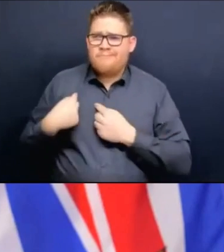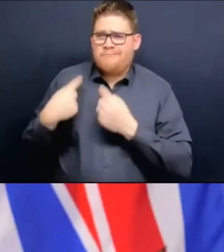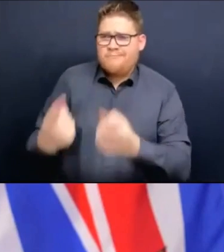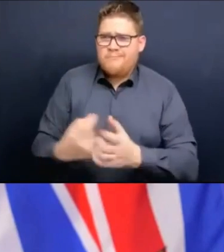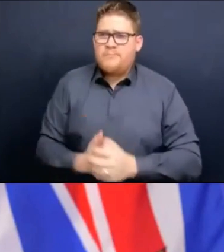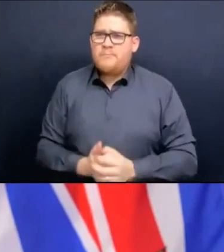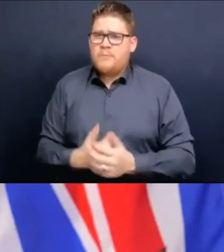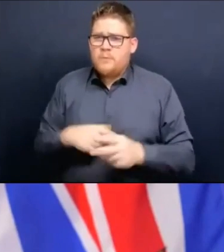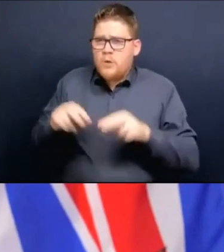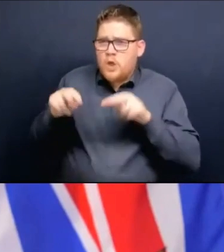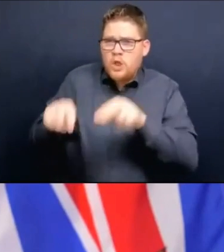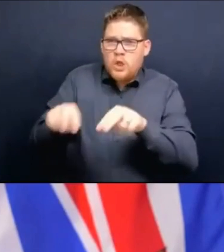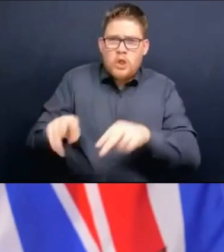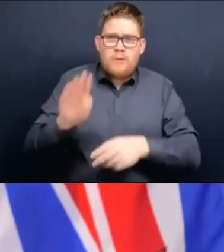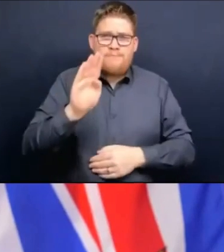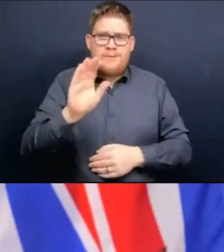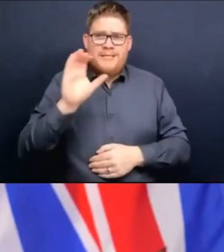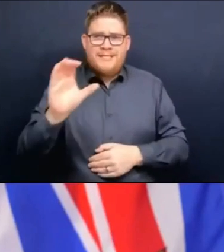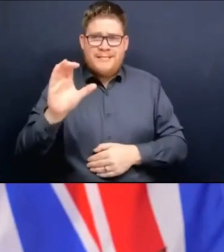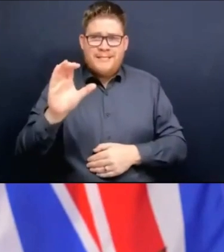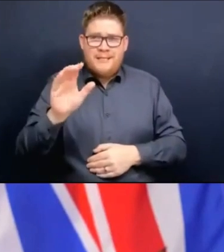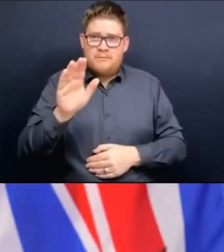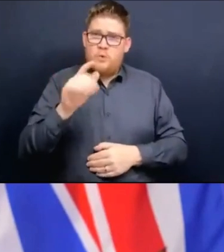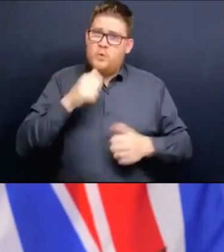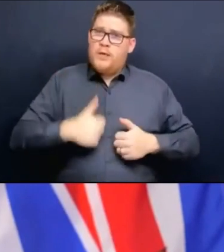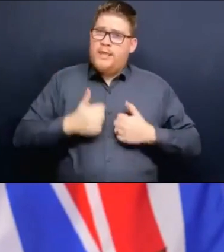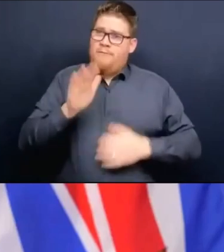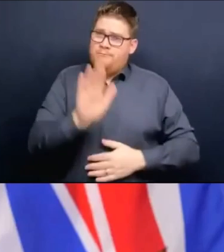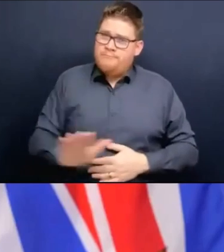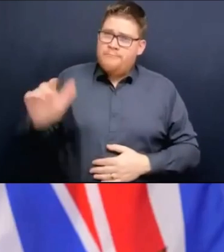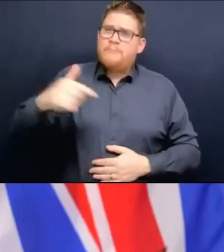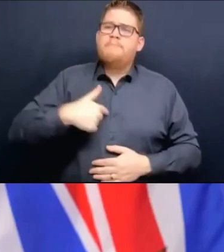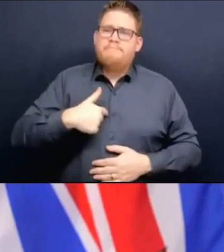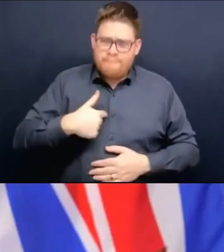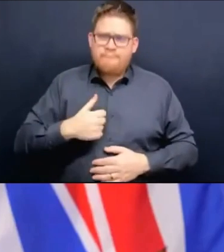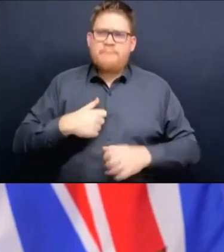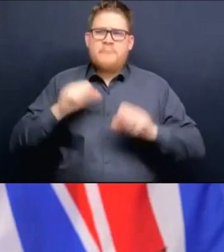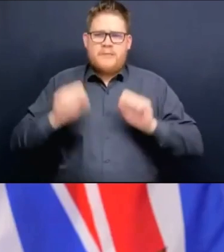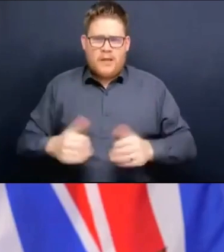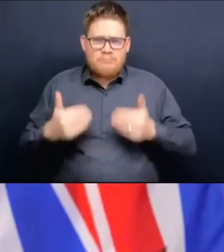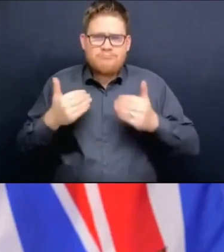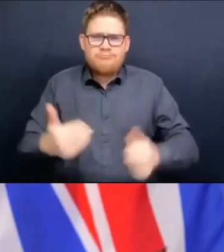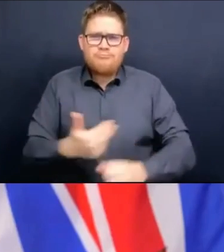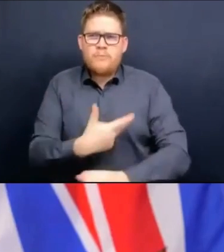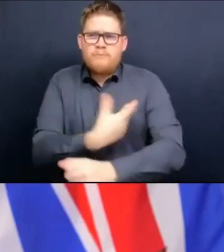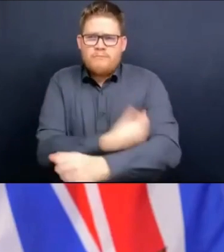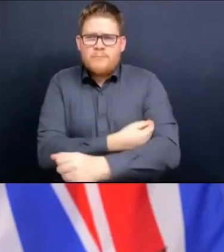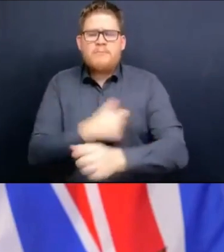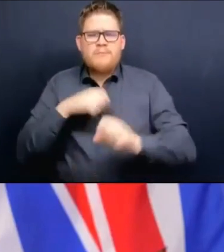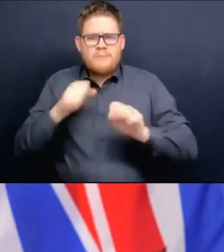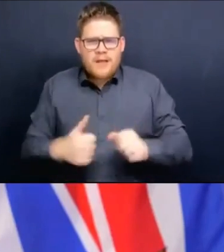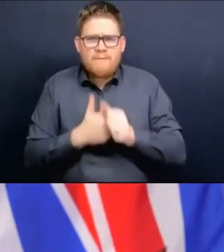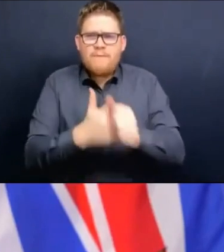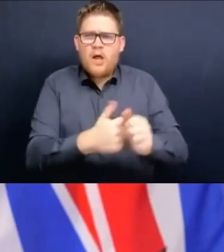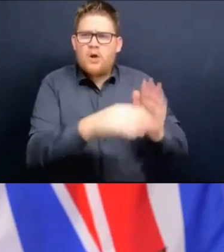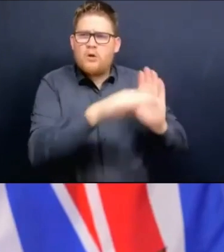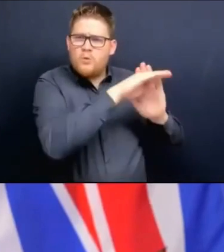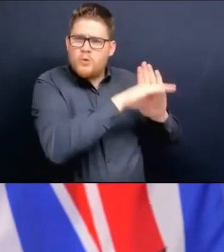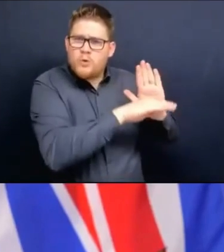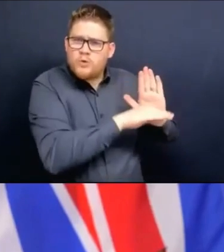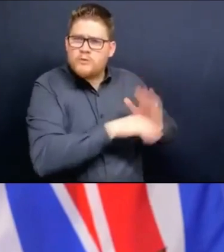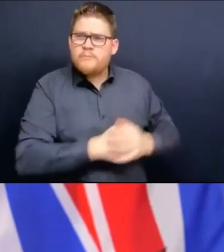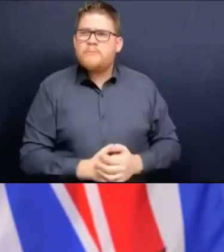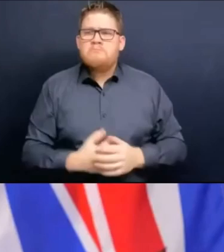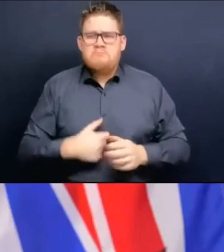acknowledging that they can take personal actions and they can get vaccinated. can follow public health guidelines. They can wash their hands. They can